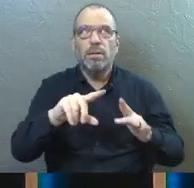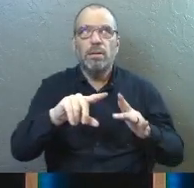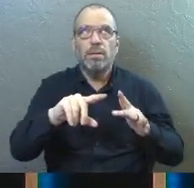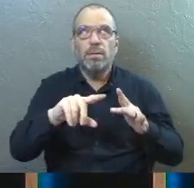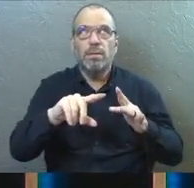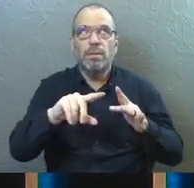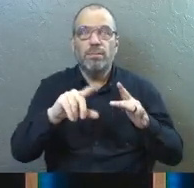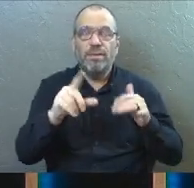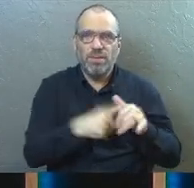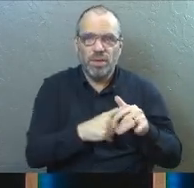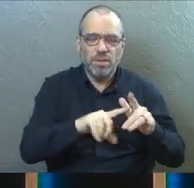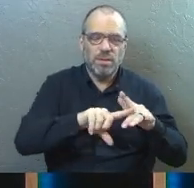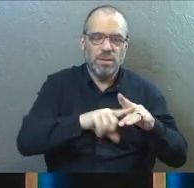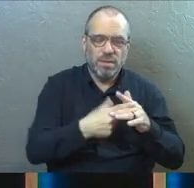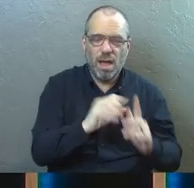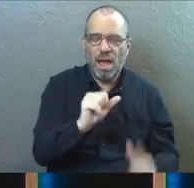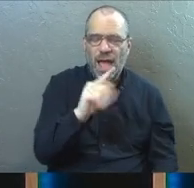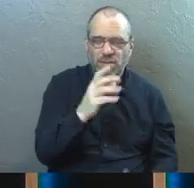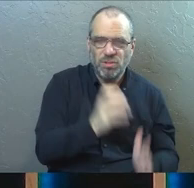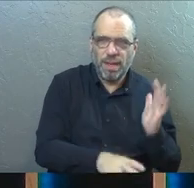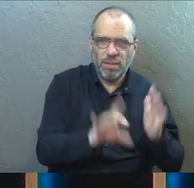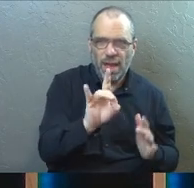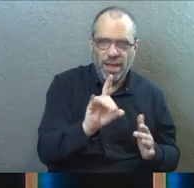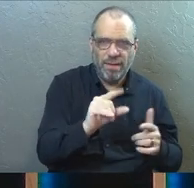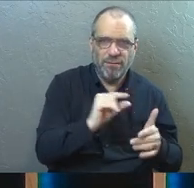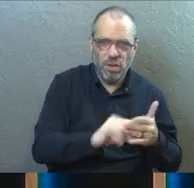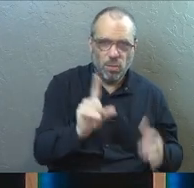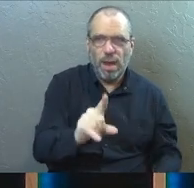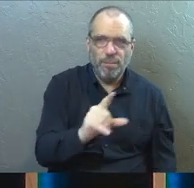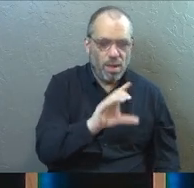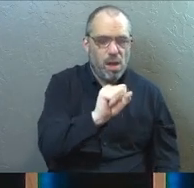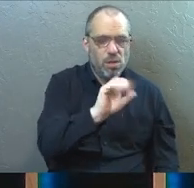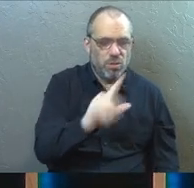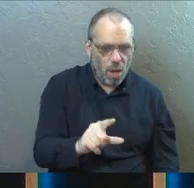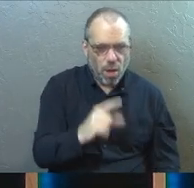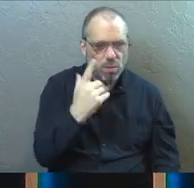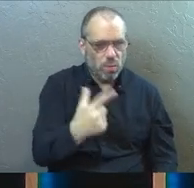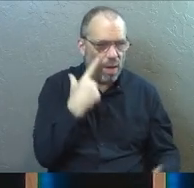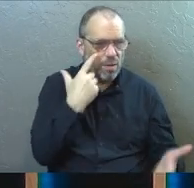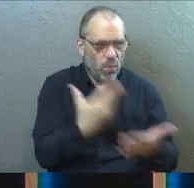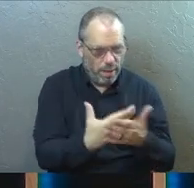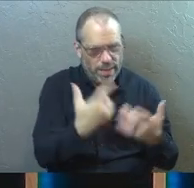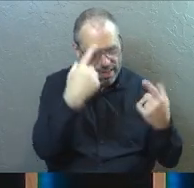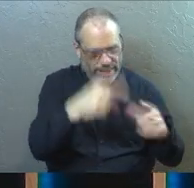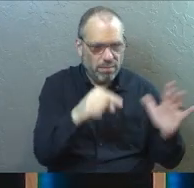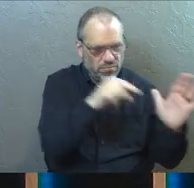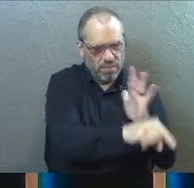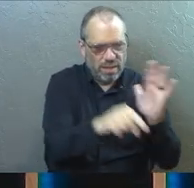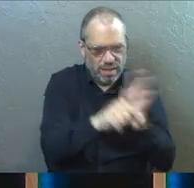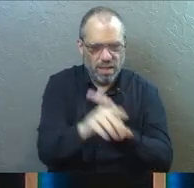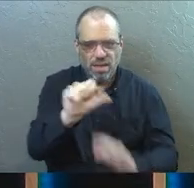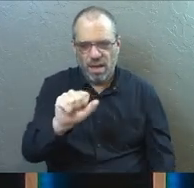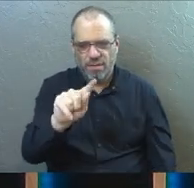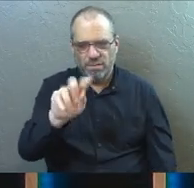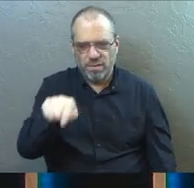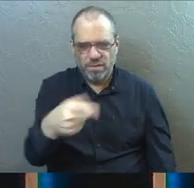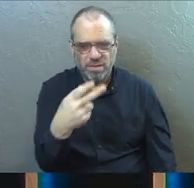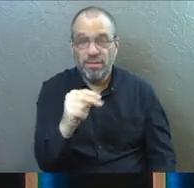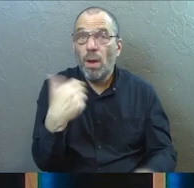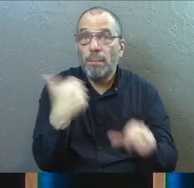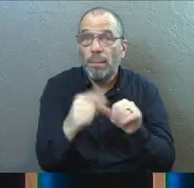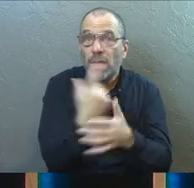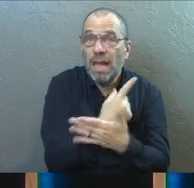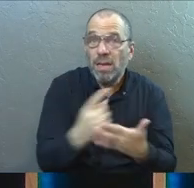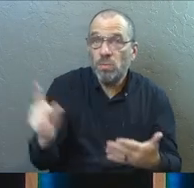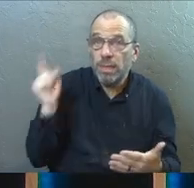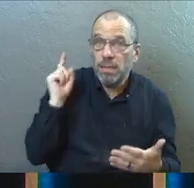in Acts chapter 8, verse 1. Saul was one of the witnesses and he agreed completely with the killing of Stephen Paws. You remember